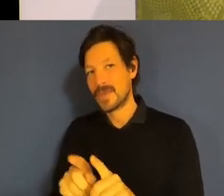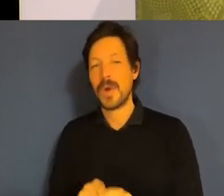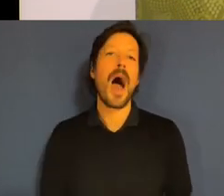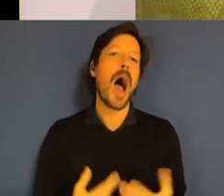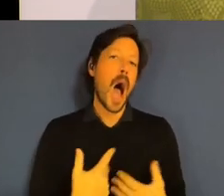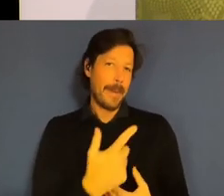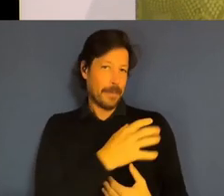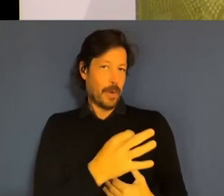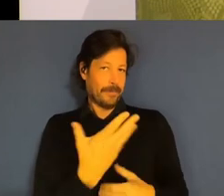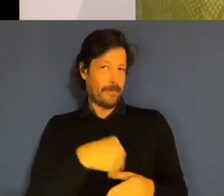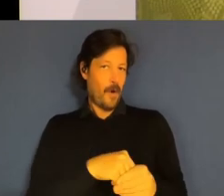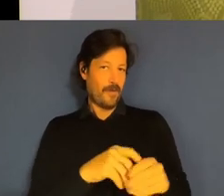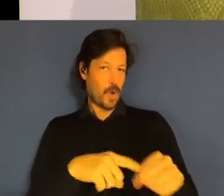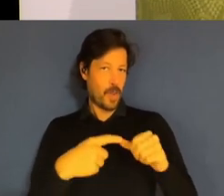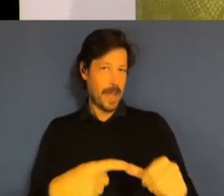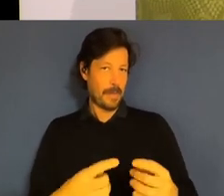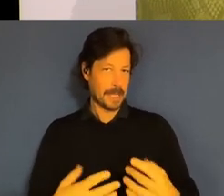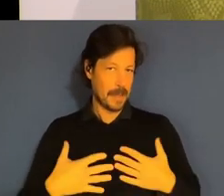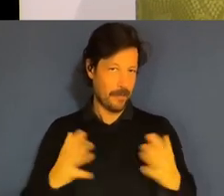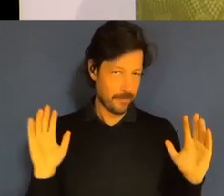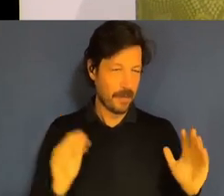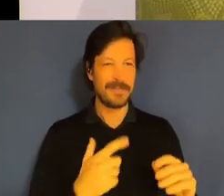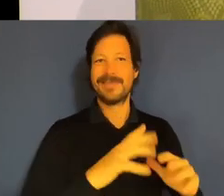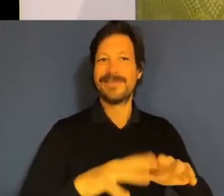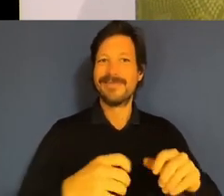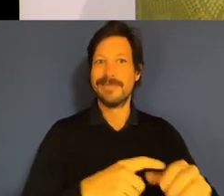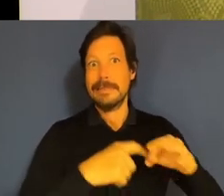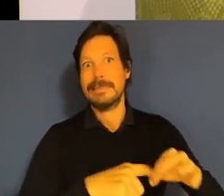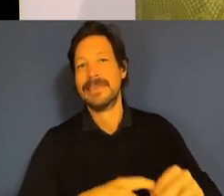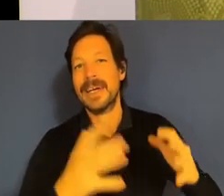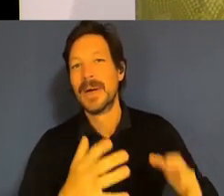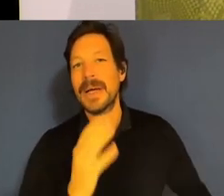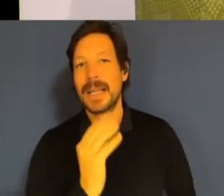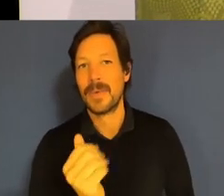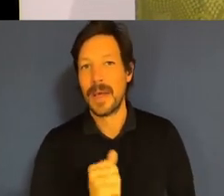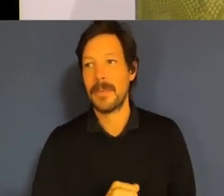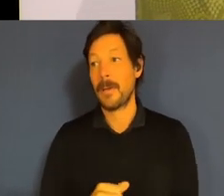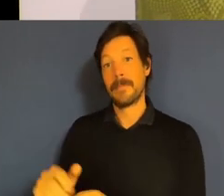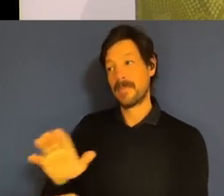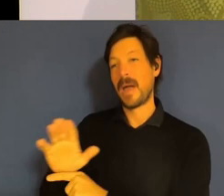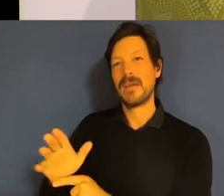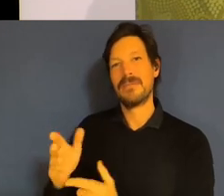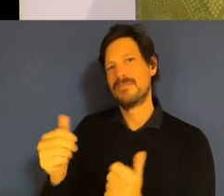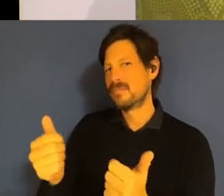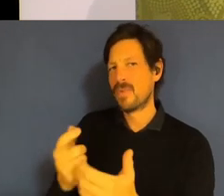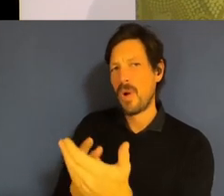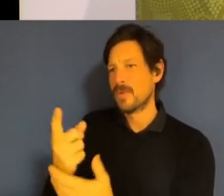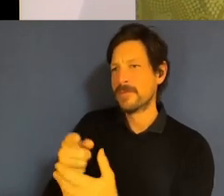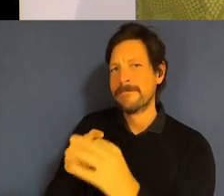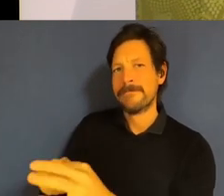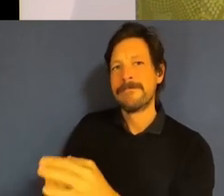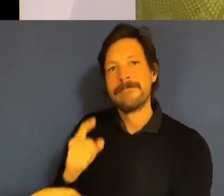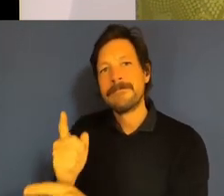Senate, but it's a really important opportunity for public servants right across the country to hear from